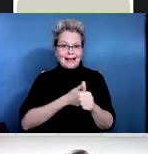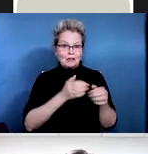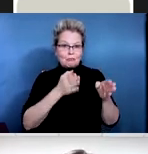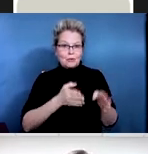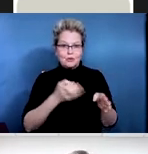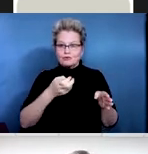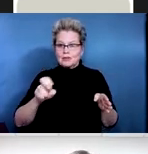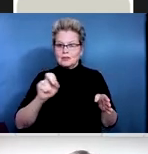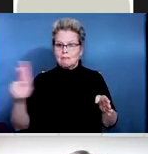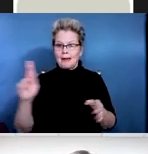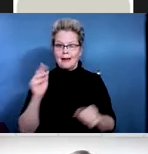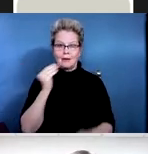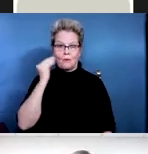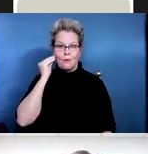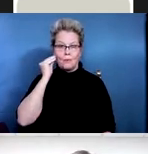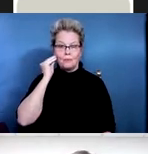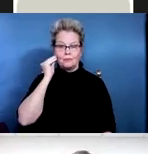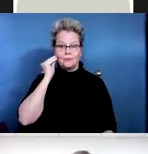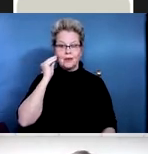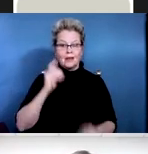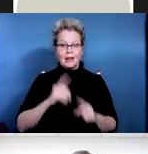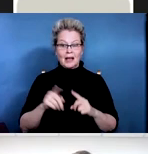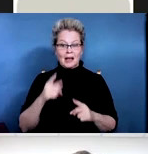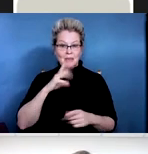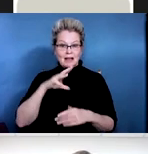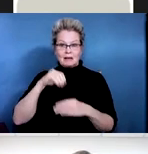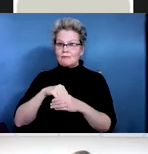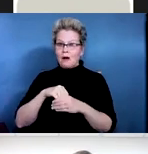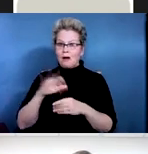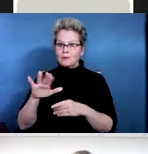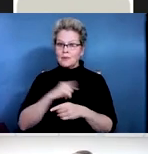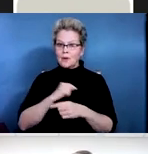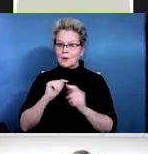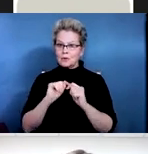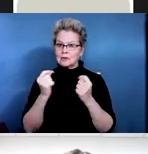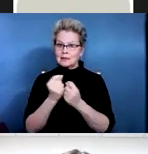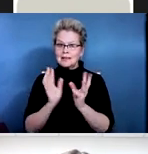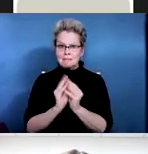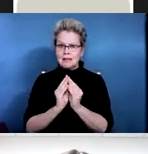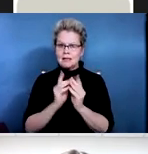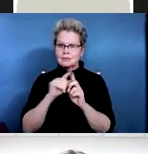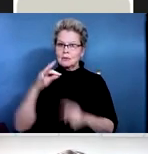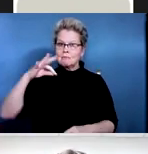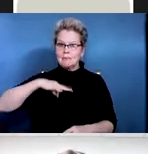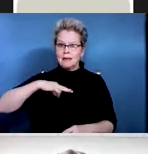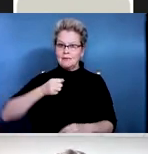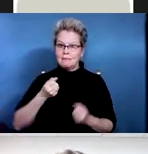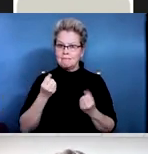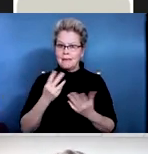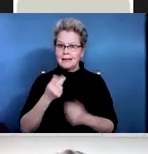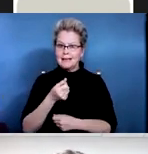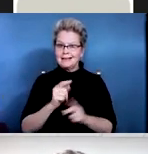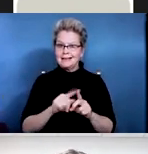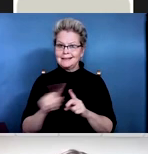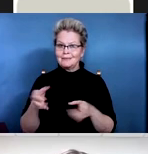Being physically present within the clinical team meetings has also been very beneficial for many other reasons, but it's also led to a lot of co